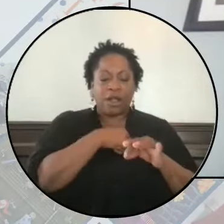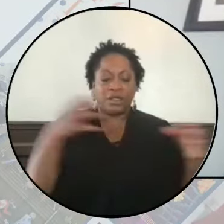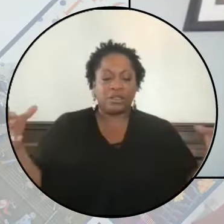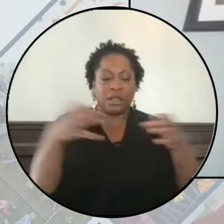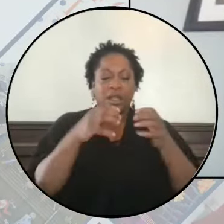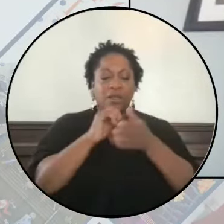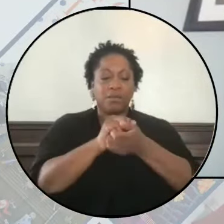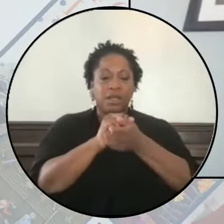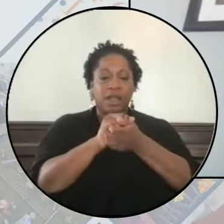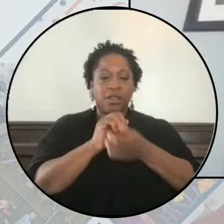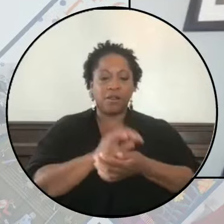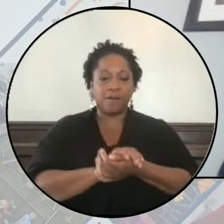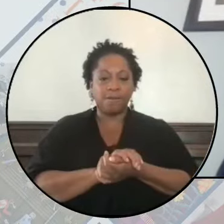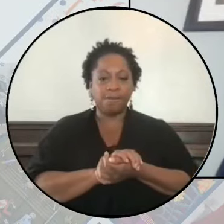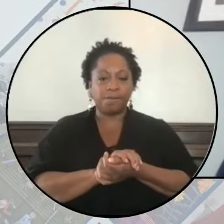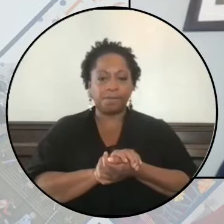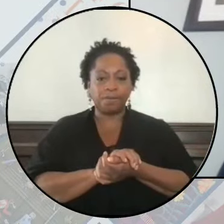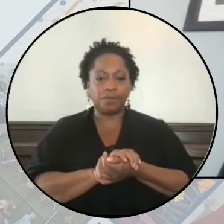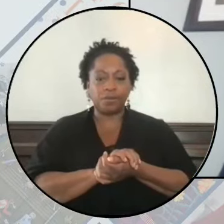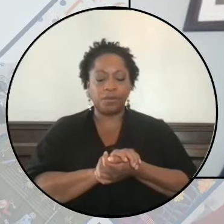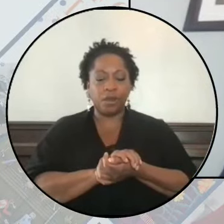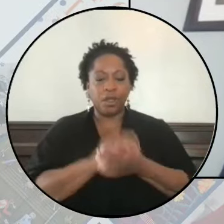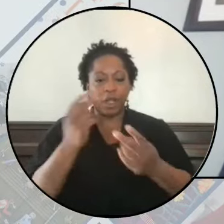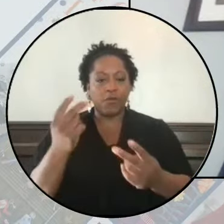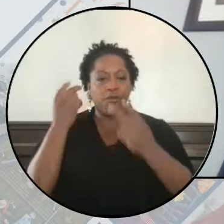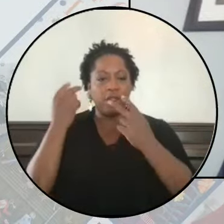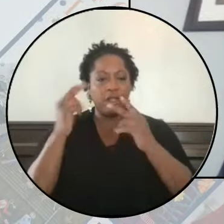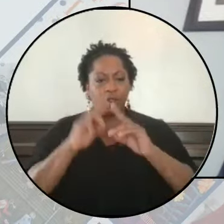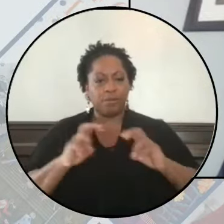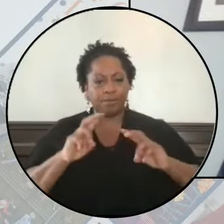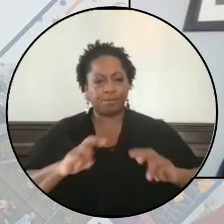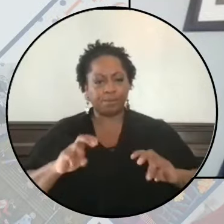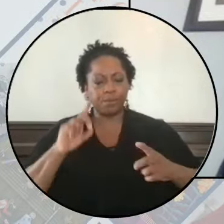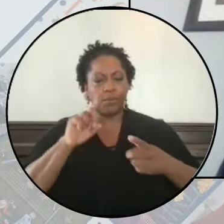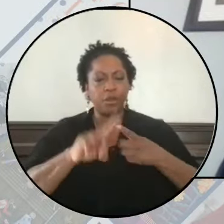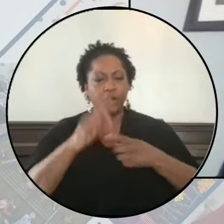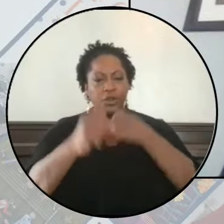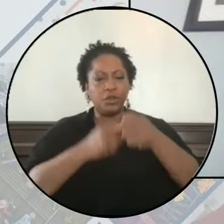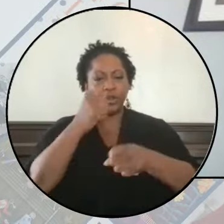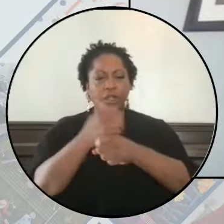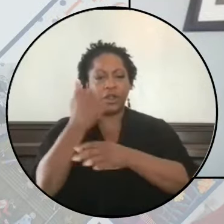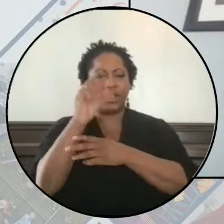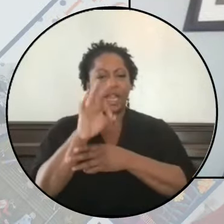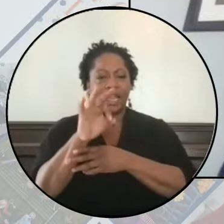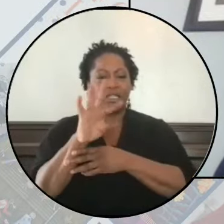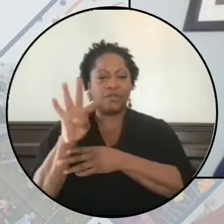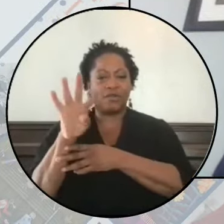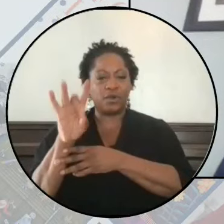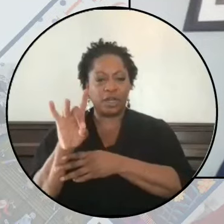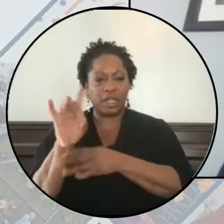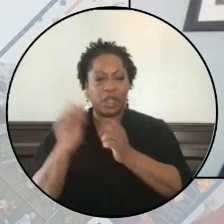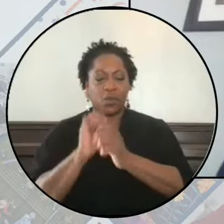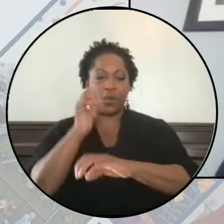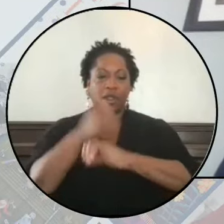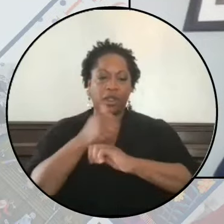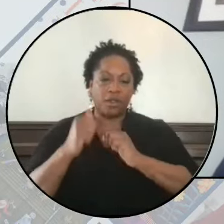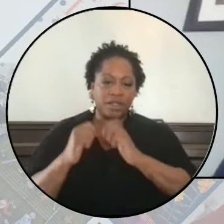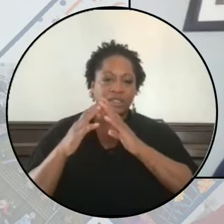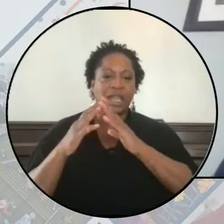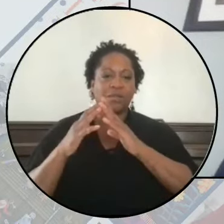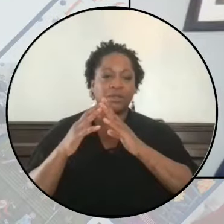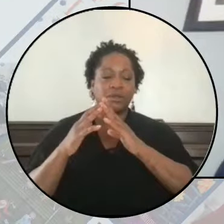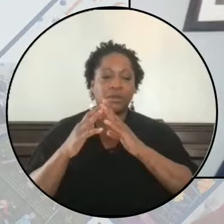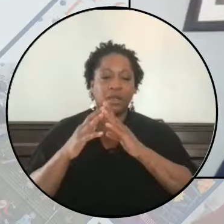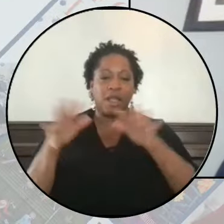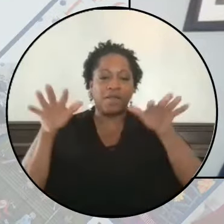together. If we look back to 1948 with the establishment of the